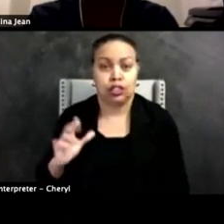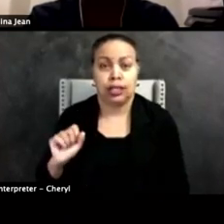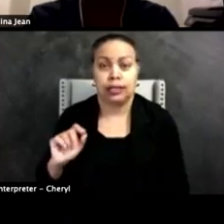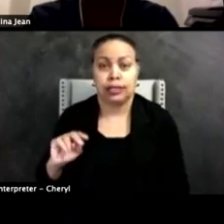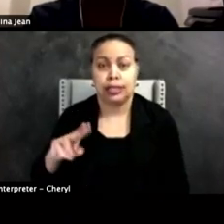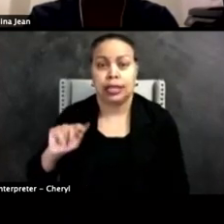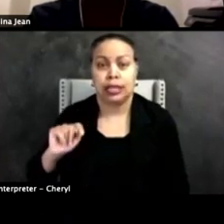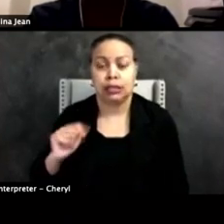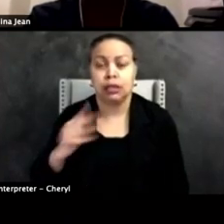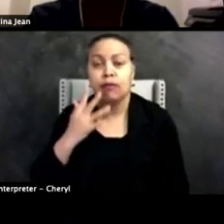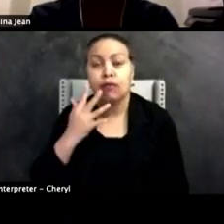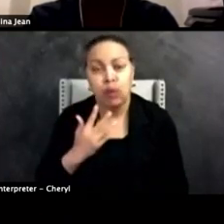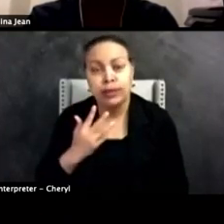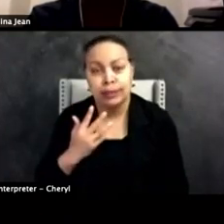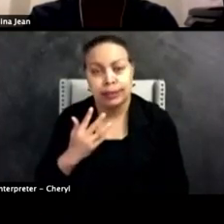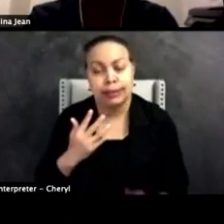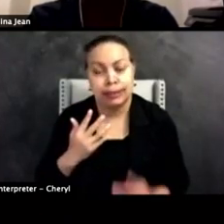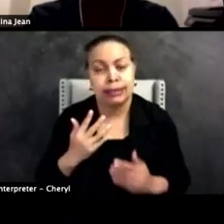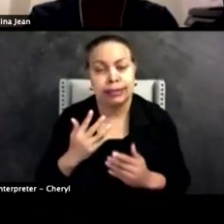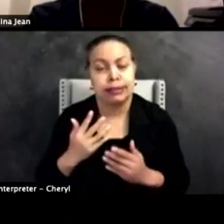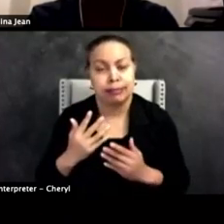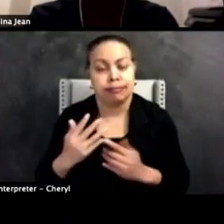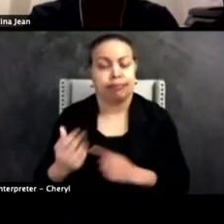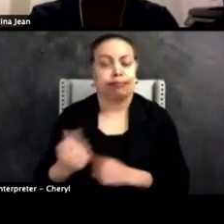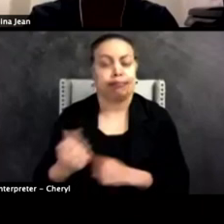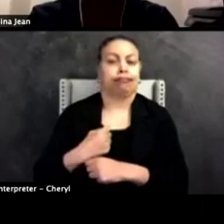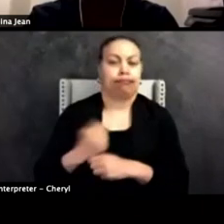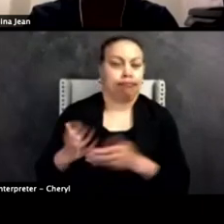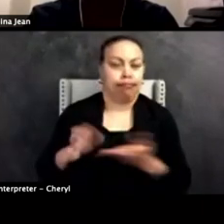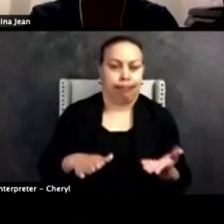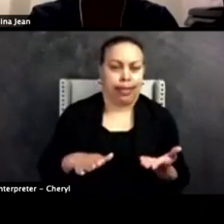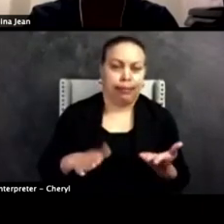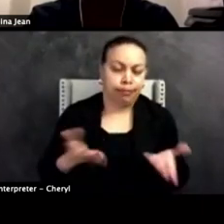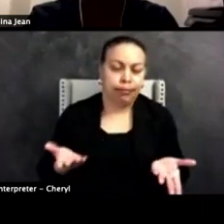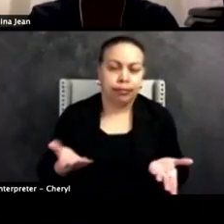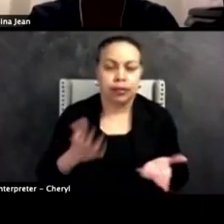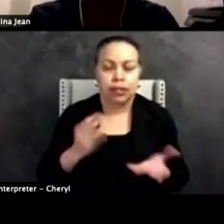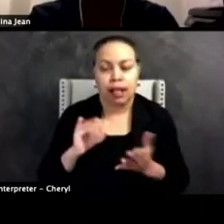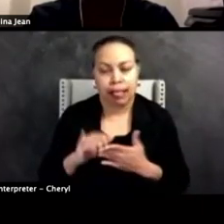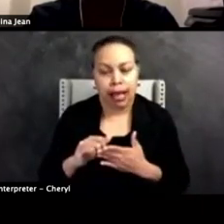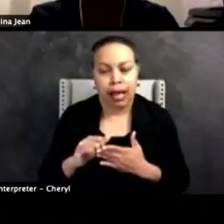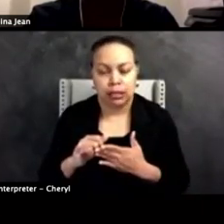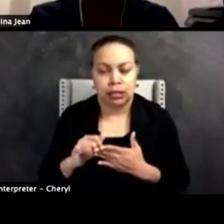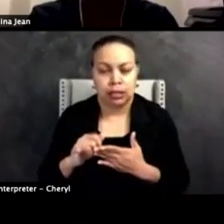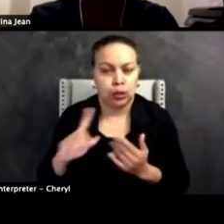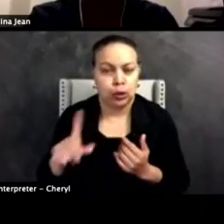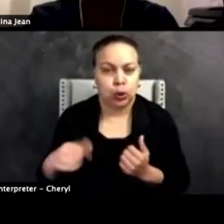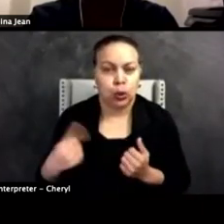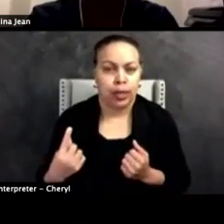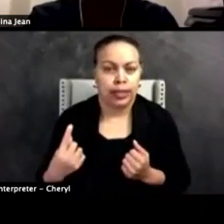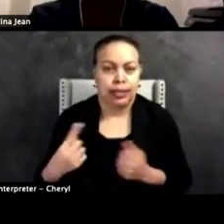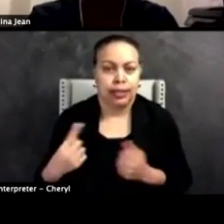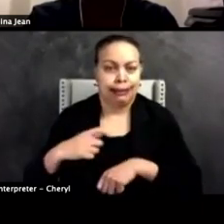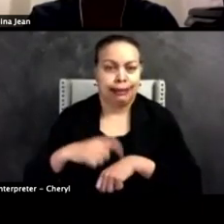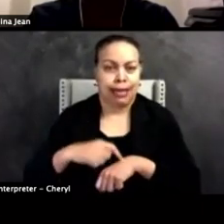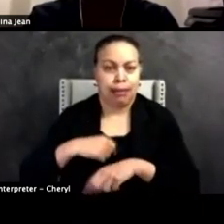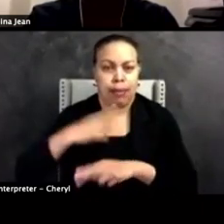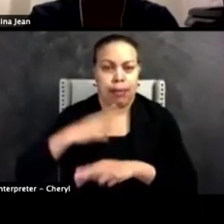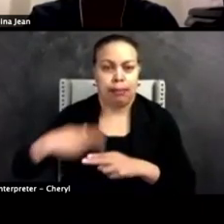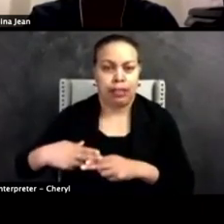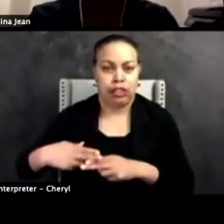lost that battle, that deadly force battle. And that's the only time I mentioned,